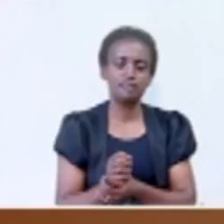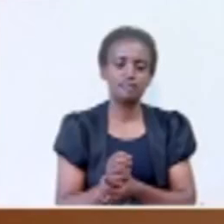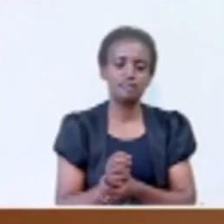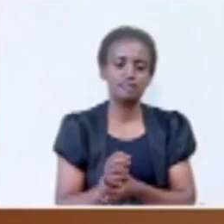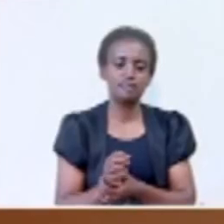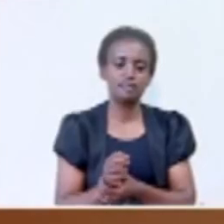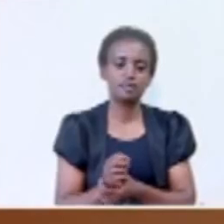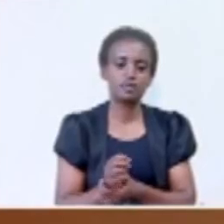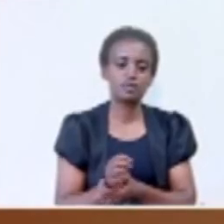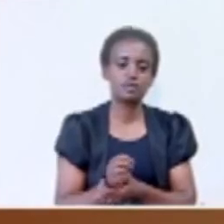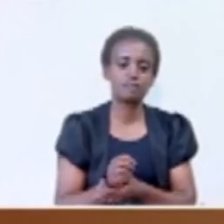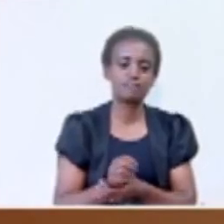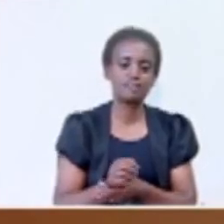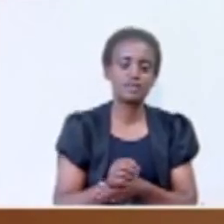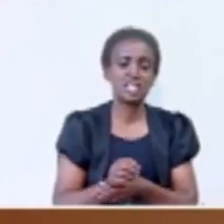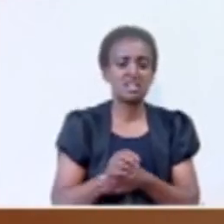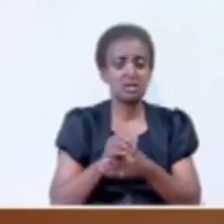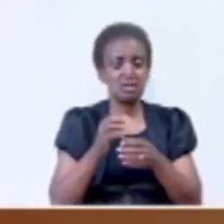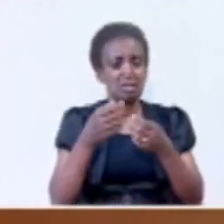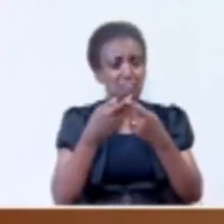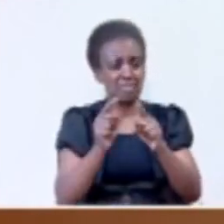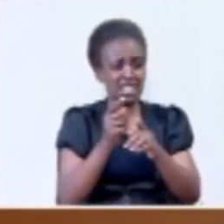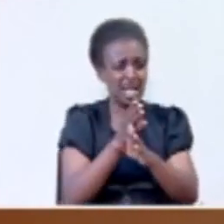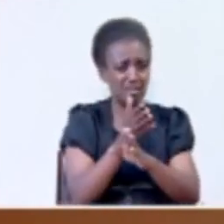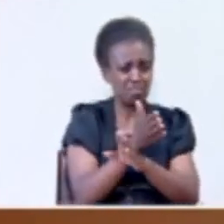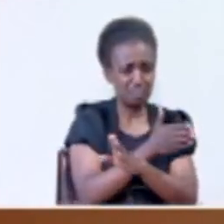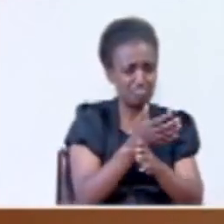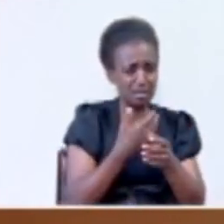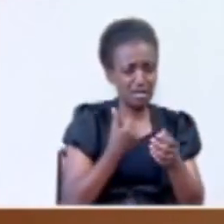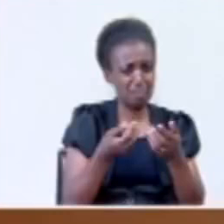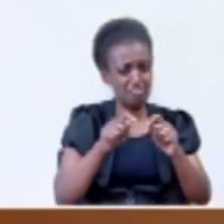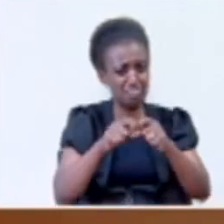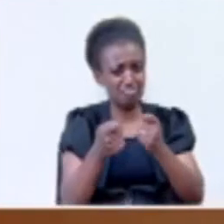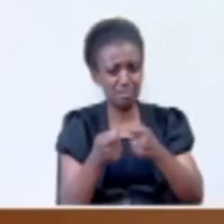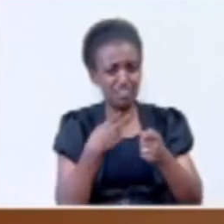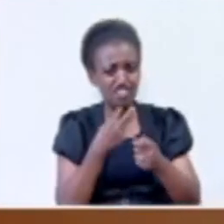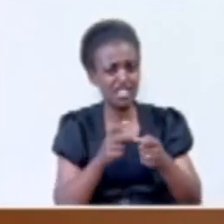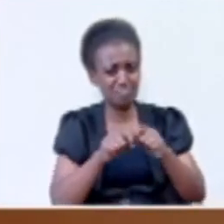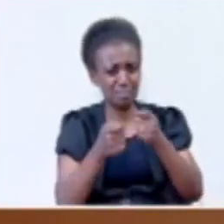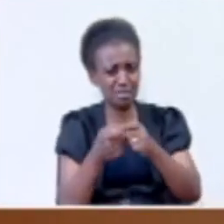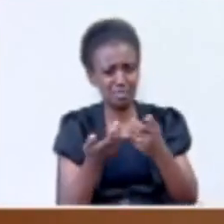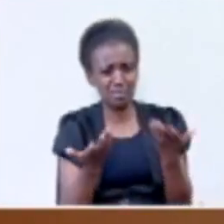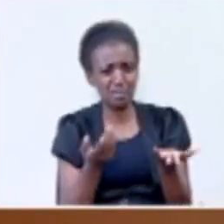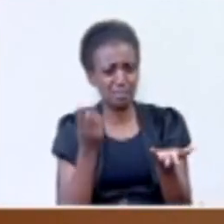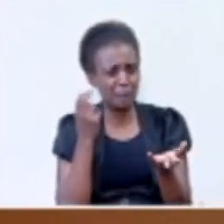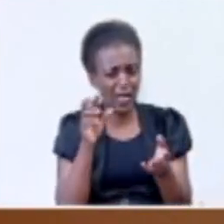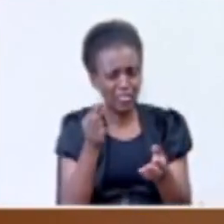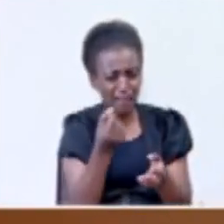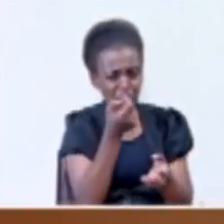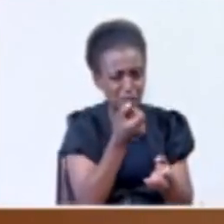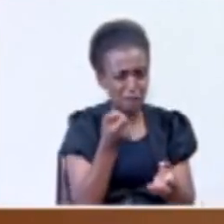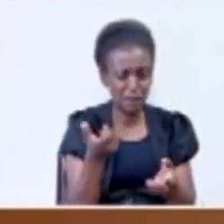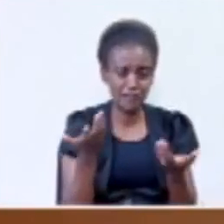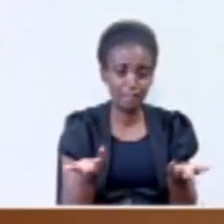The question is, current affairs in the region, some reports say that the